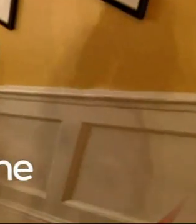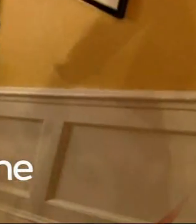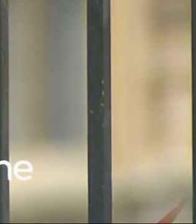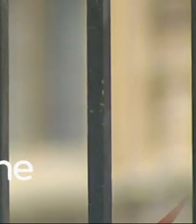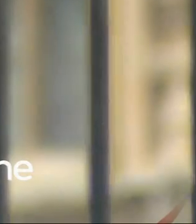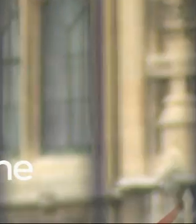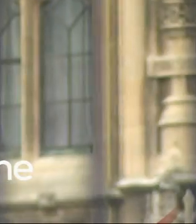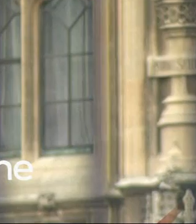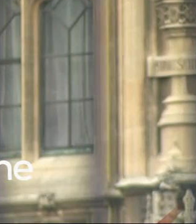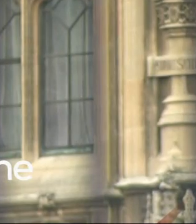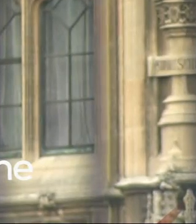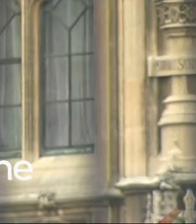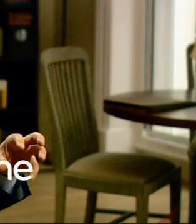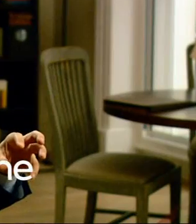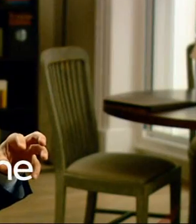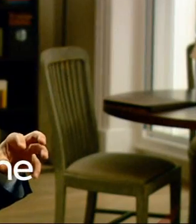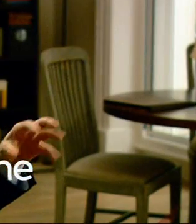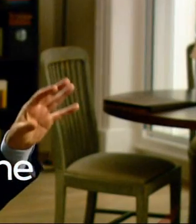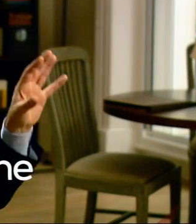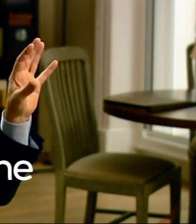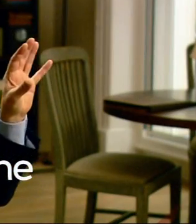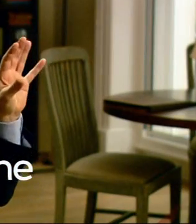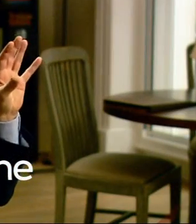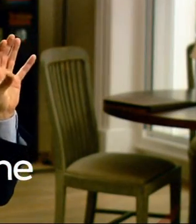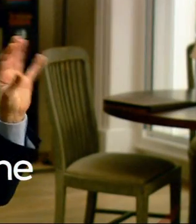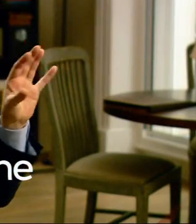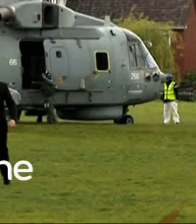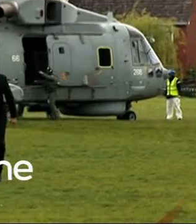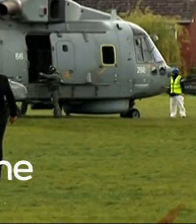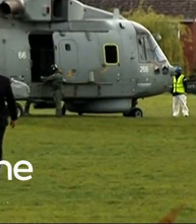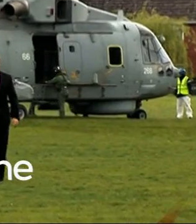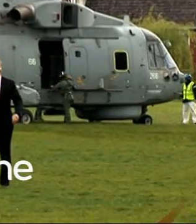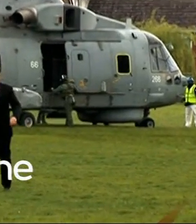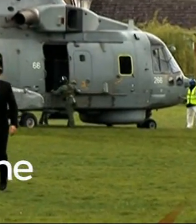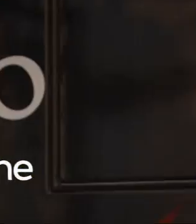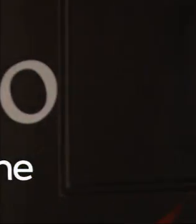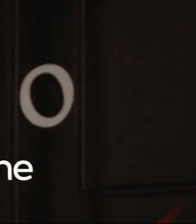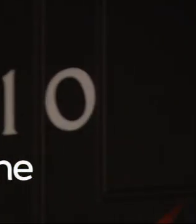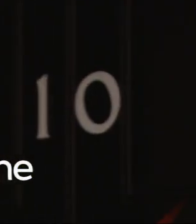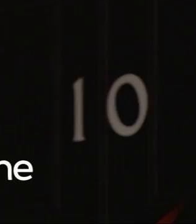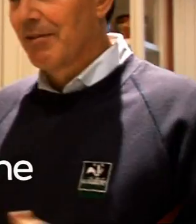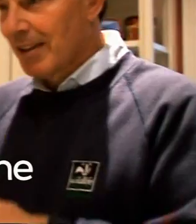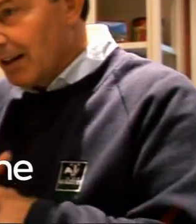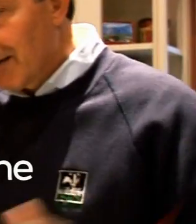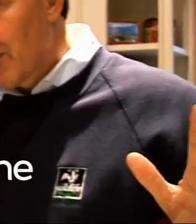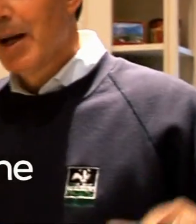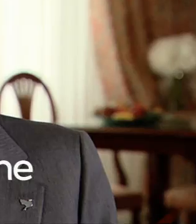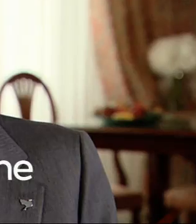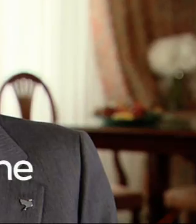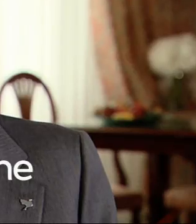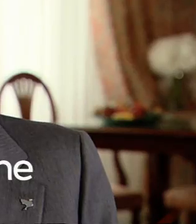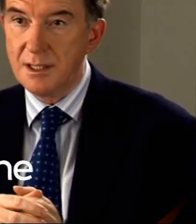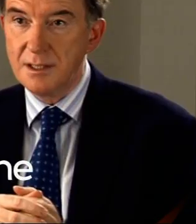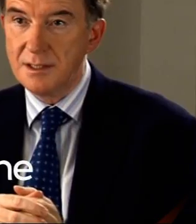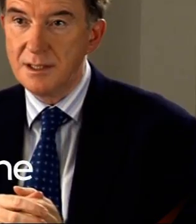UNEXPECTED. know, after a time you sort of cease to be regarded as a human being, you just become this, this thing. THE REAL TONY BLAIR. You've just got to be big enough to kind of give it away.